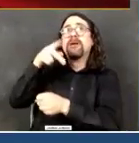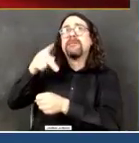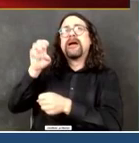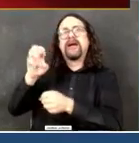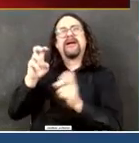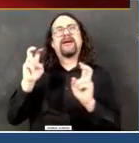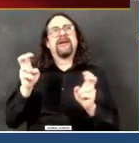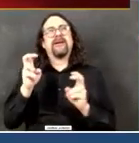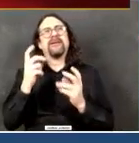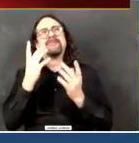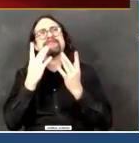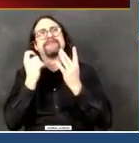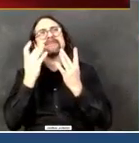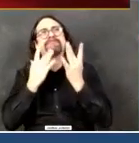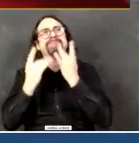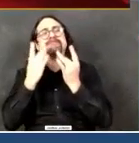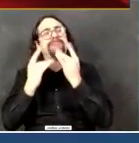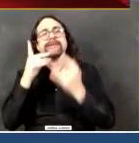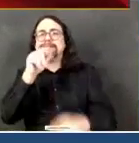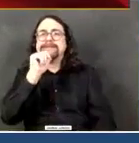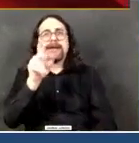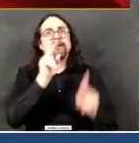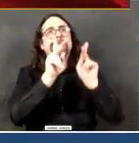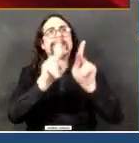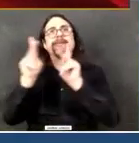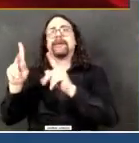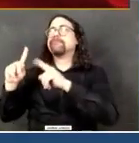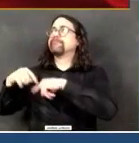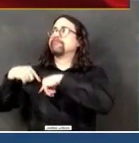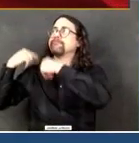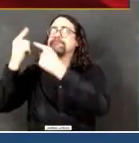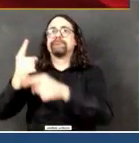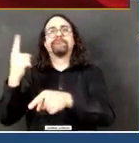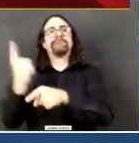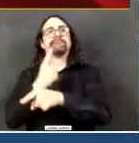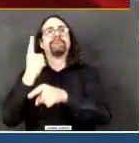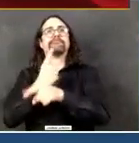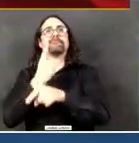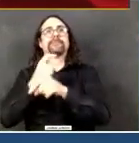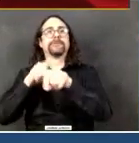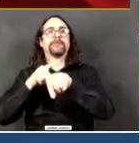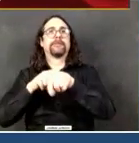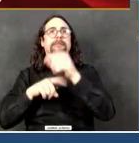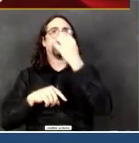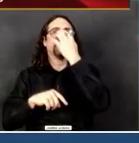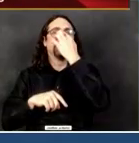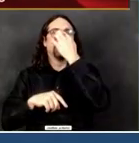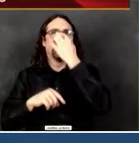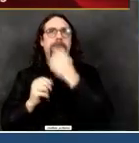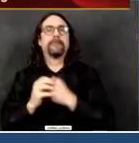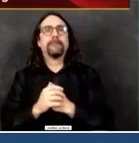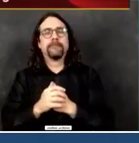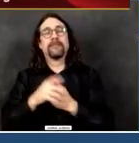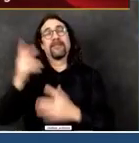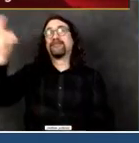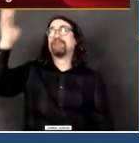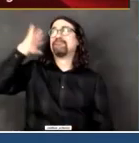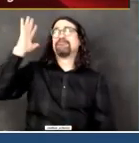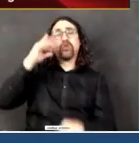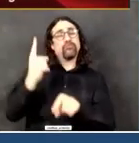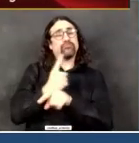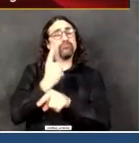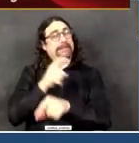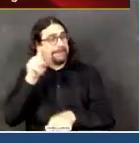that could be used once and thrown away. We would love to be in that situation. That's the situation we were in for a long time. We're not in that